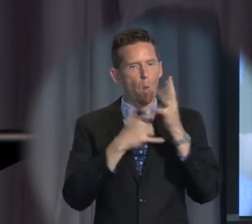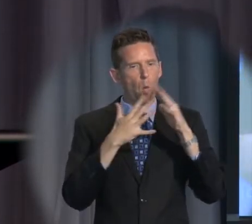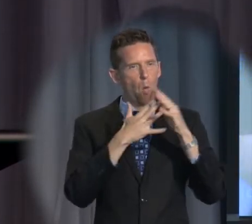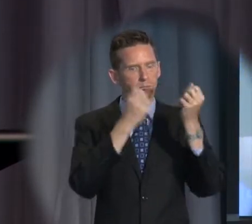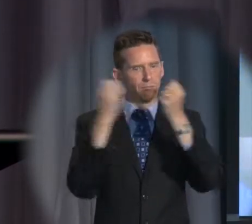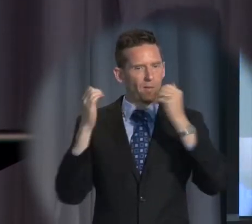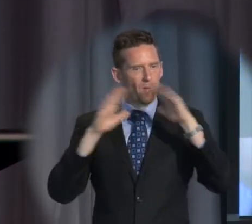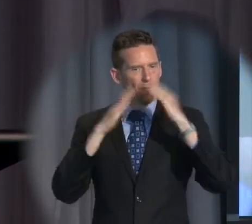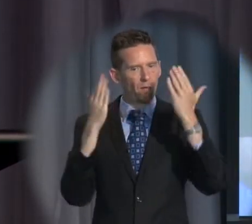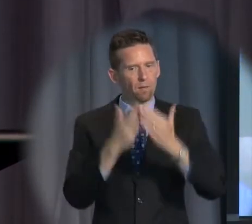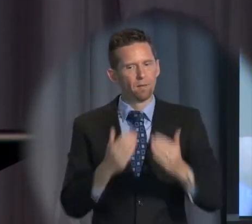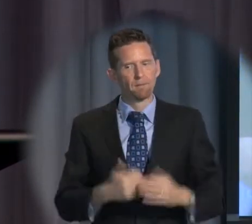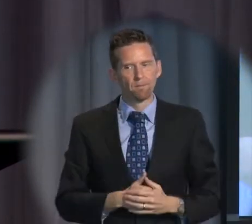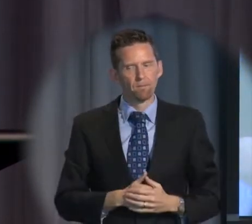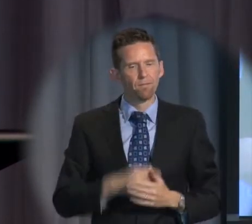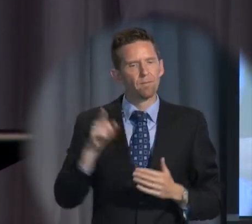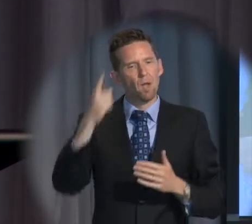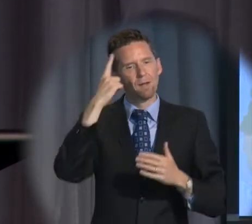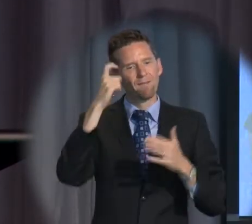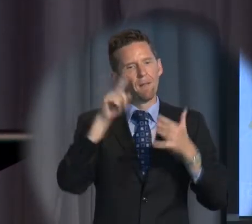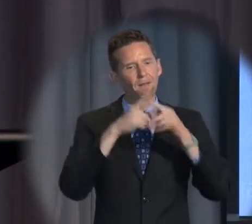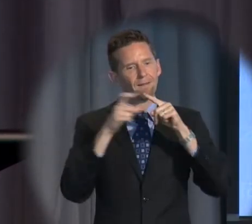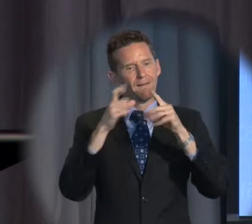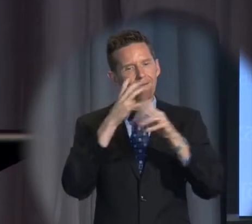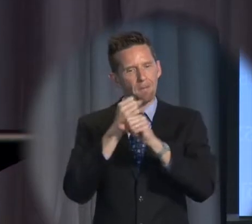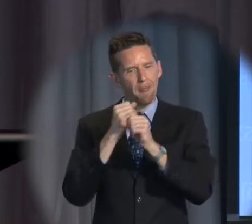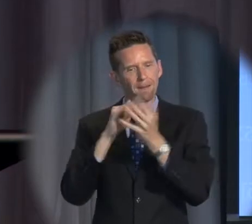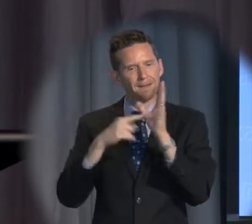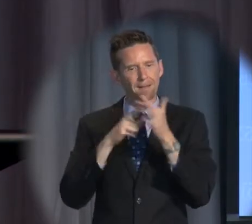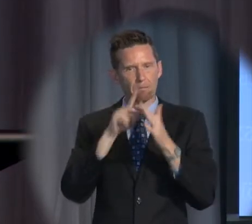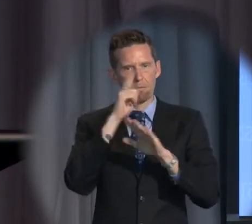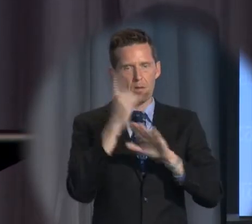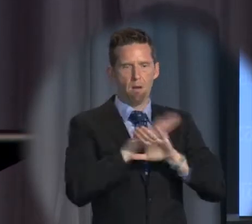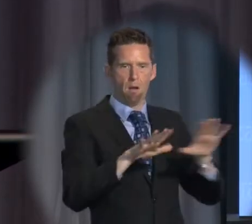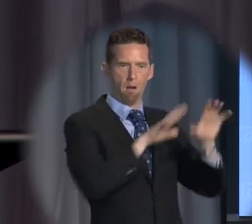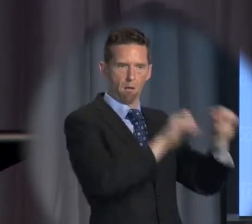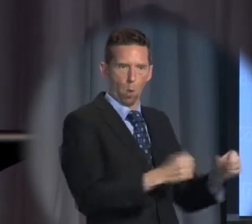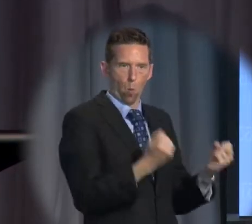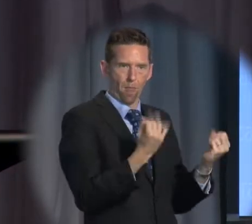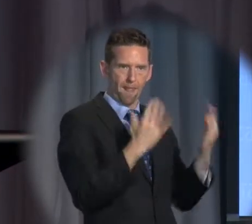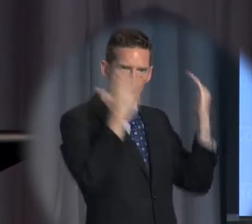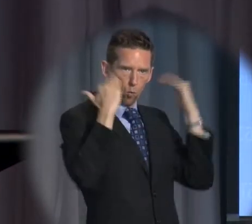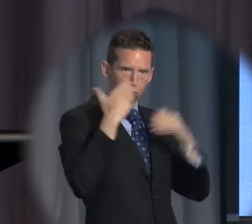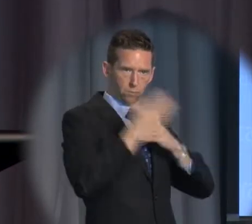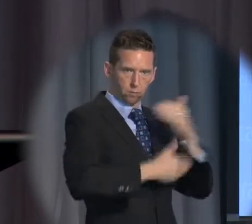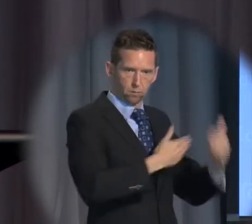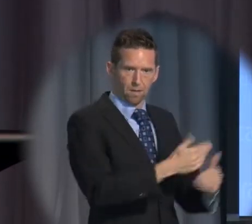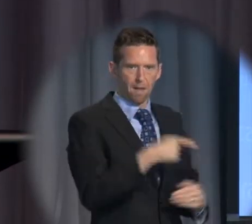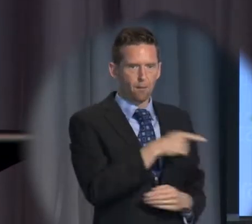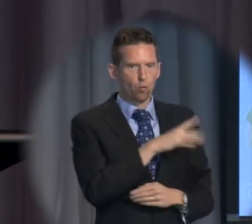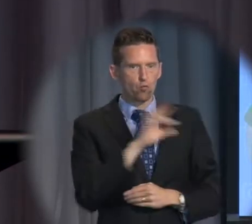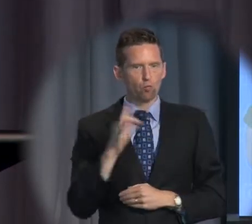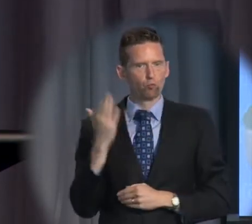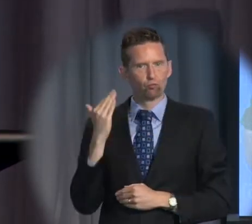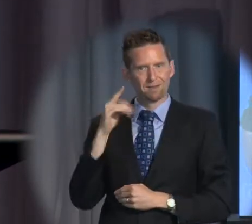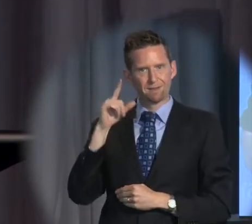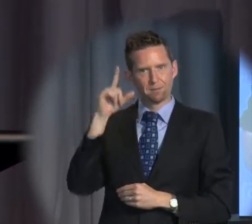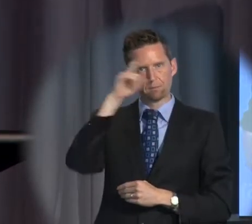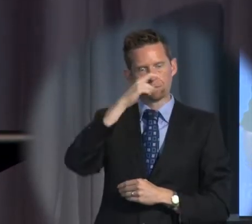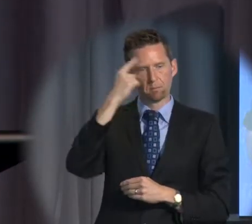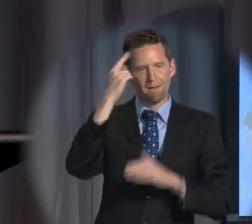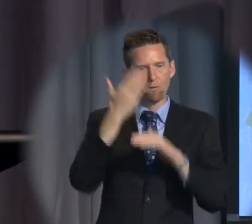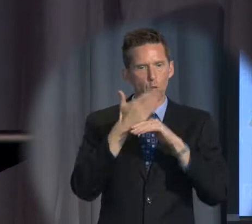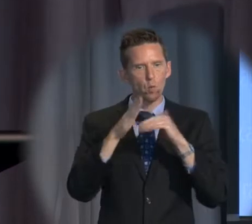government of a state may not detain a person without judicial process is not the recent invention of